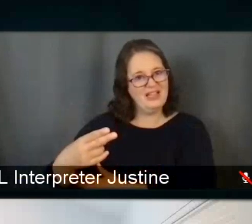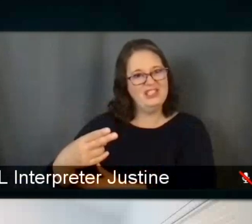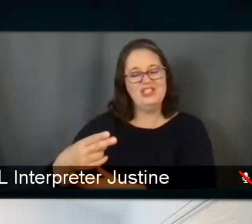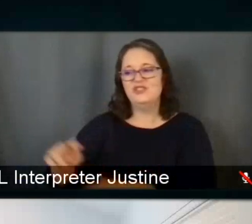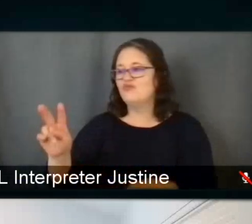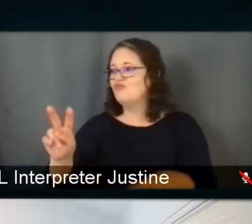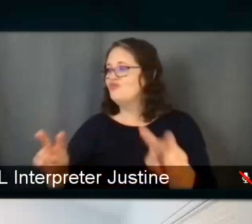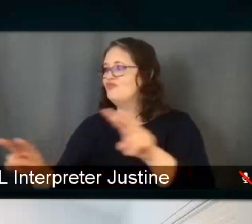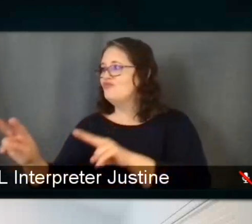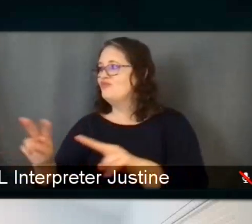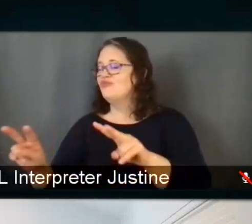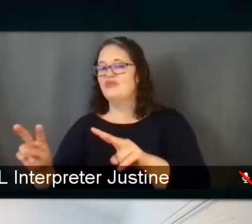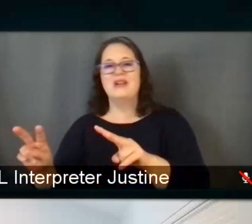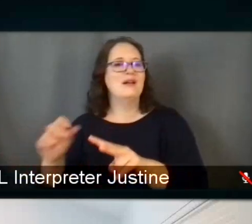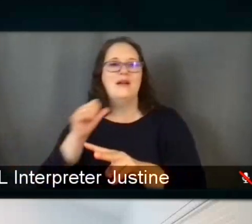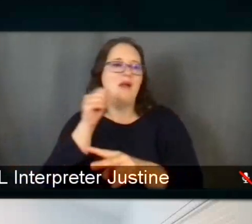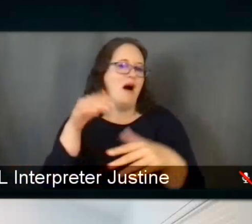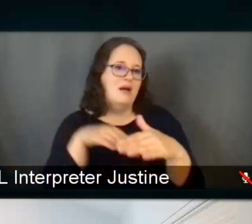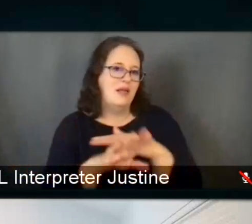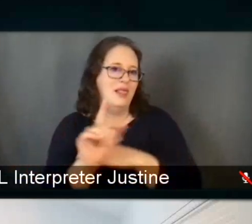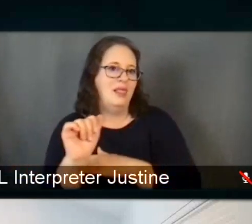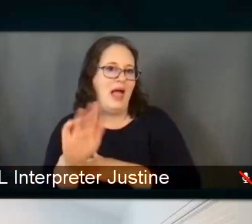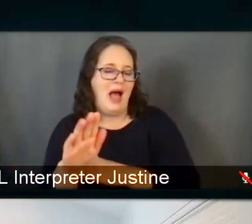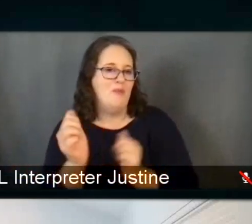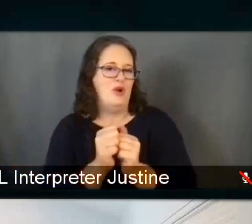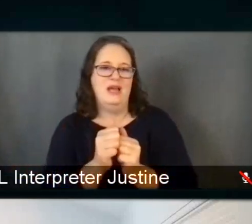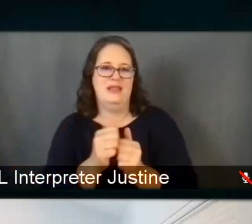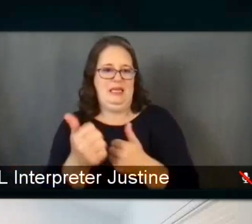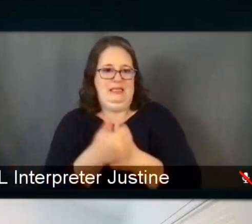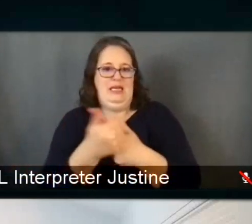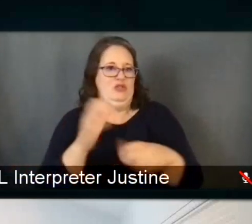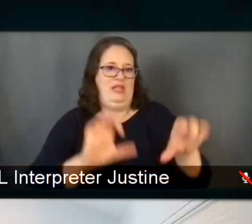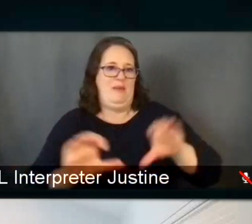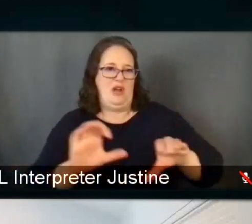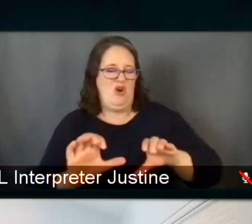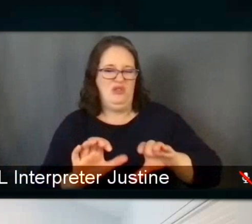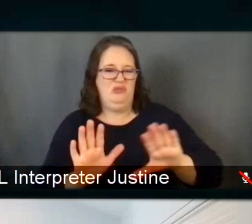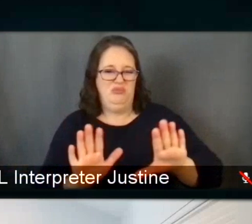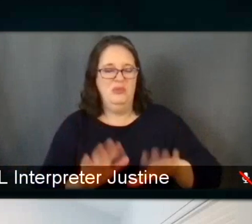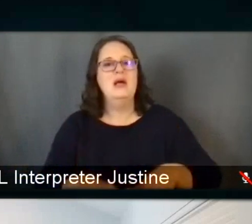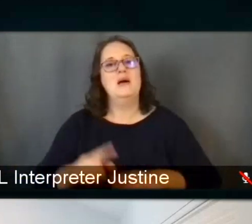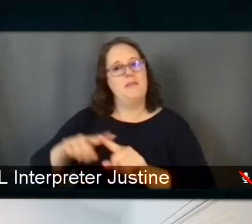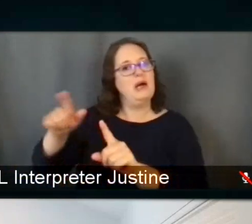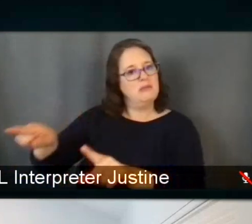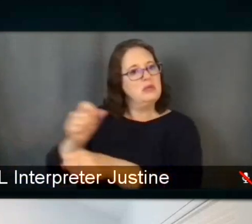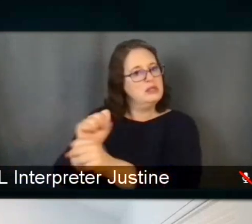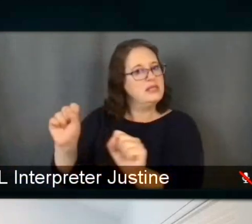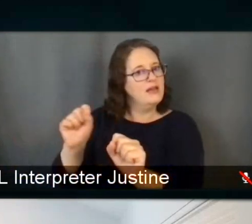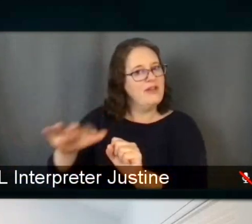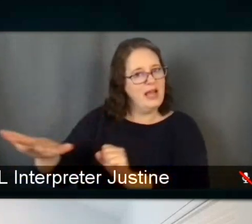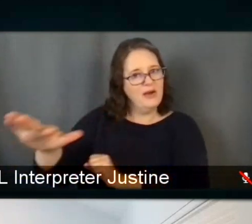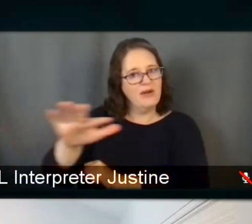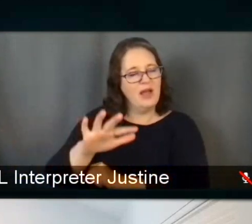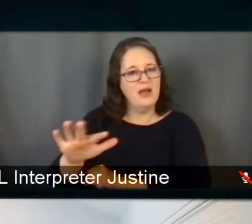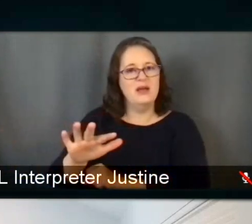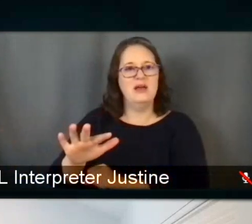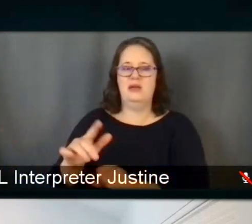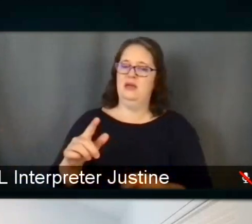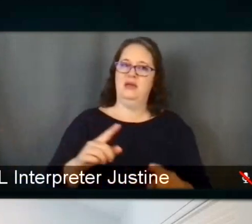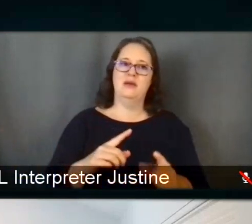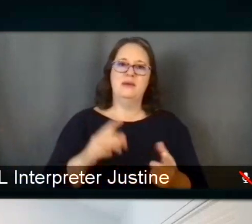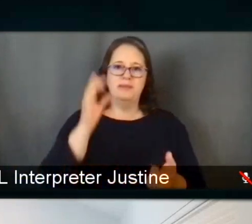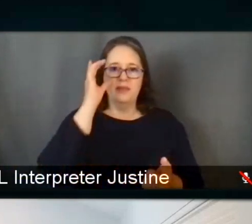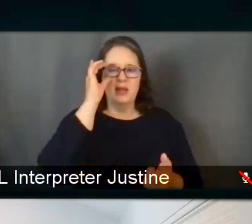with dangerous chemicals. But it's hard to do the sustained program with the younger students. But